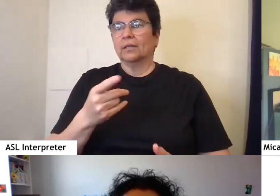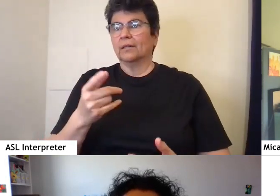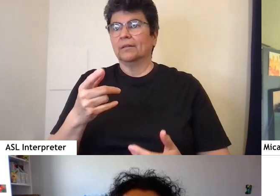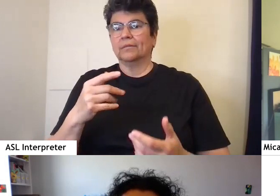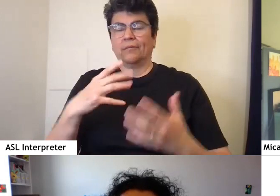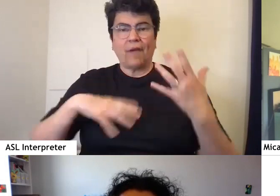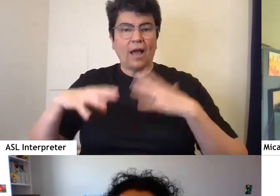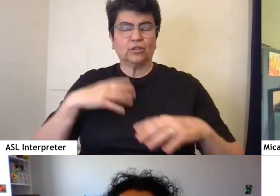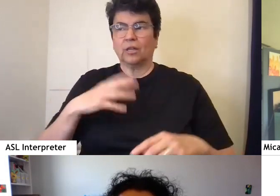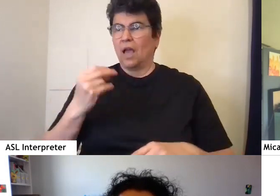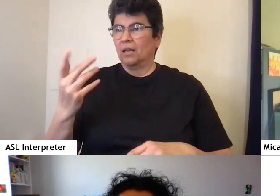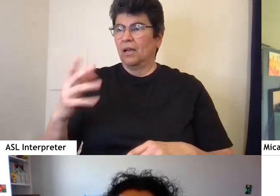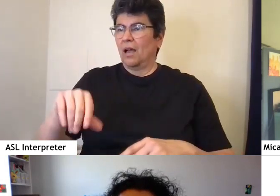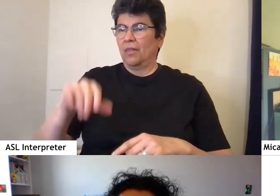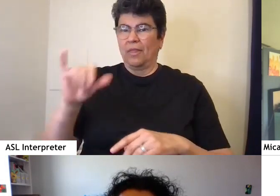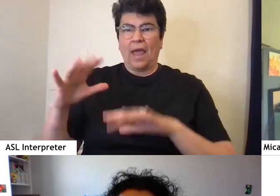and the other character